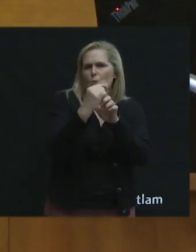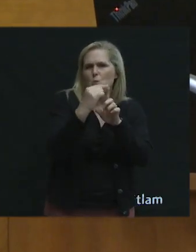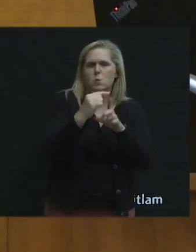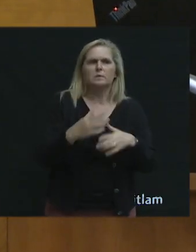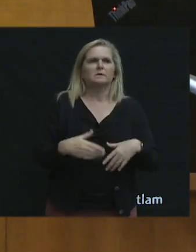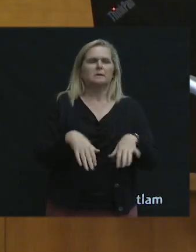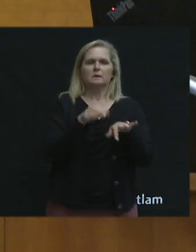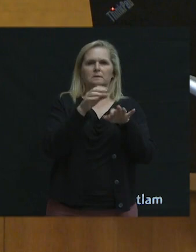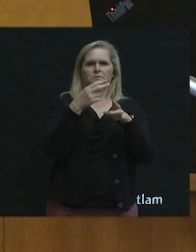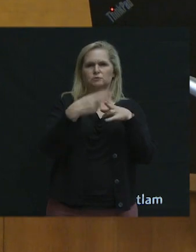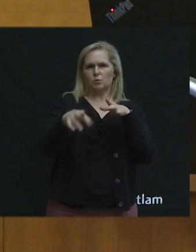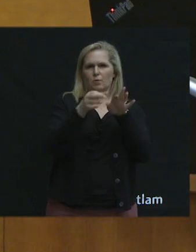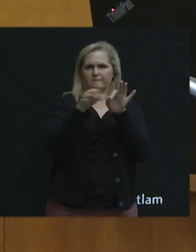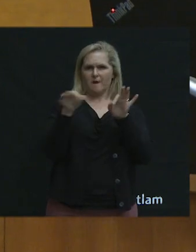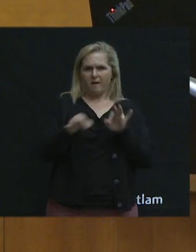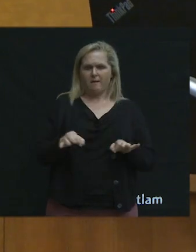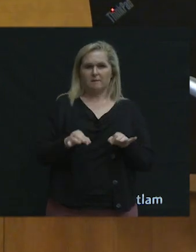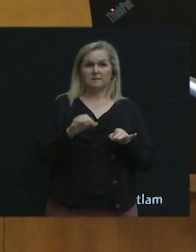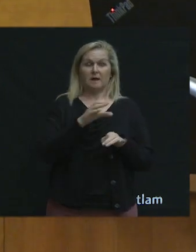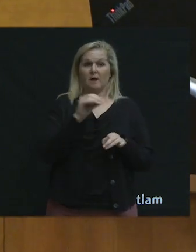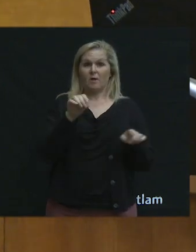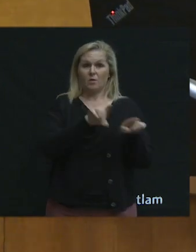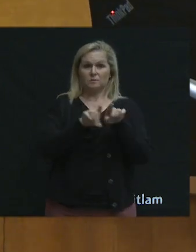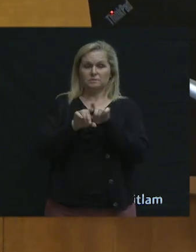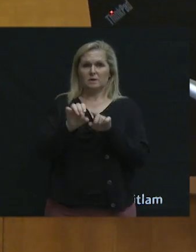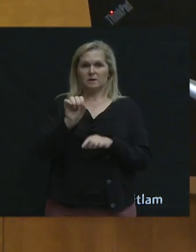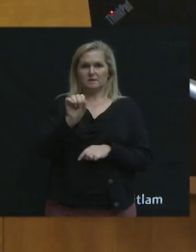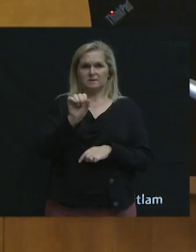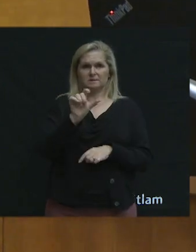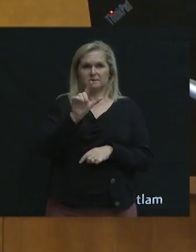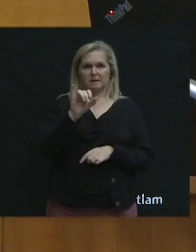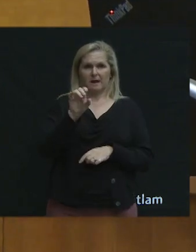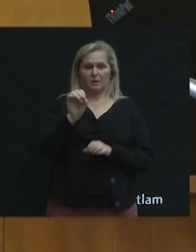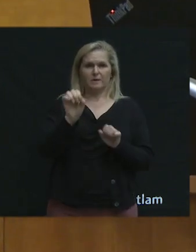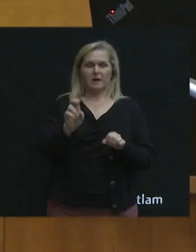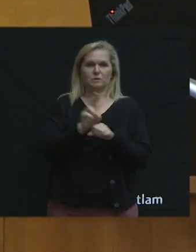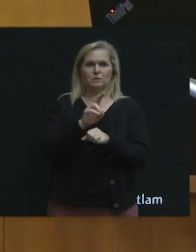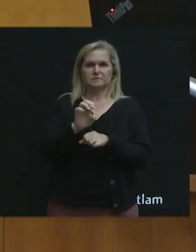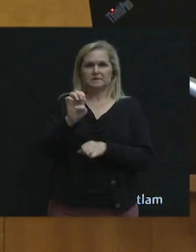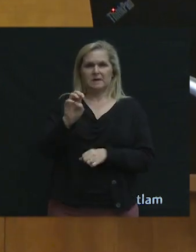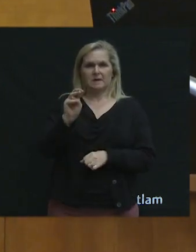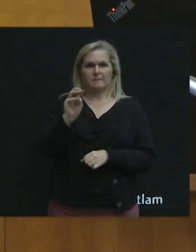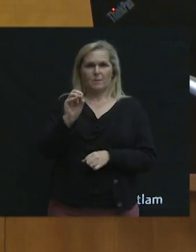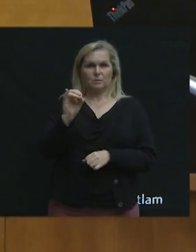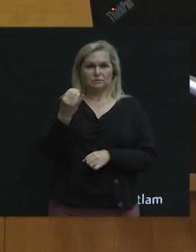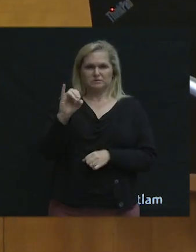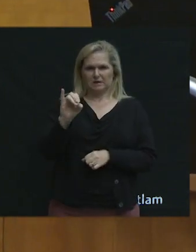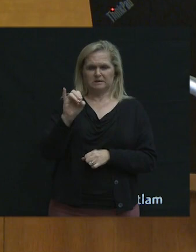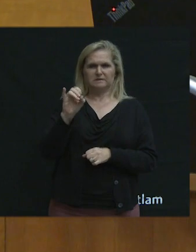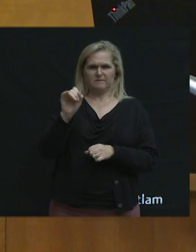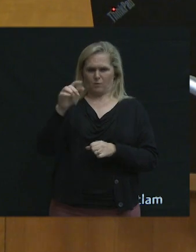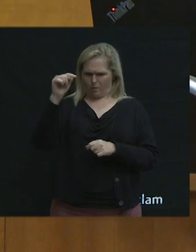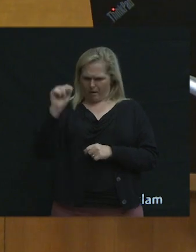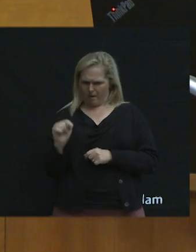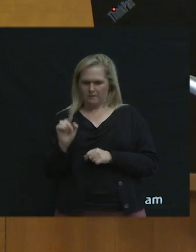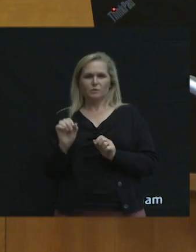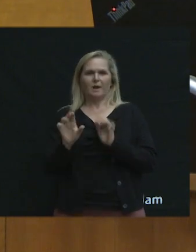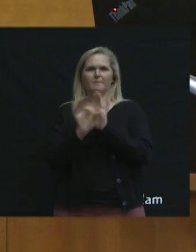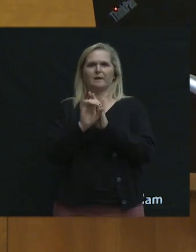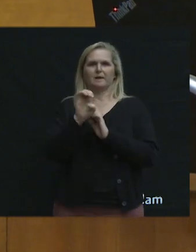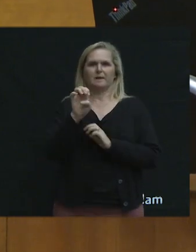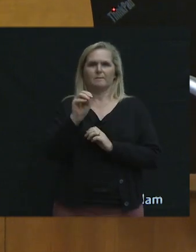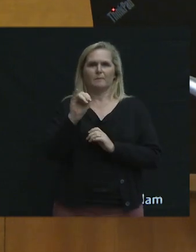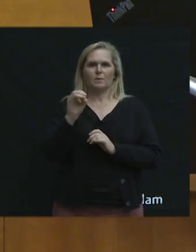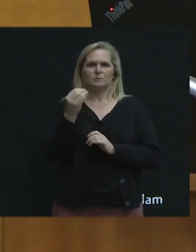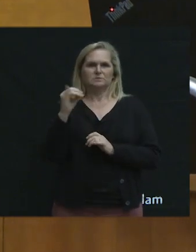even has the ability to use emojis. So if you're like, you really want to go down and use the emoji path, feel free to use that as well. And then we'll get a, well, I